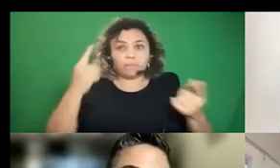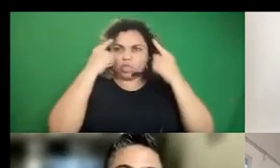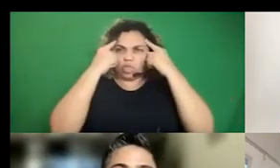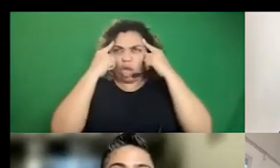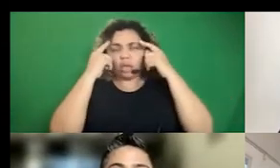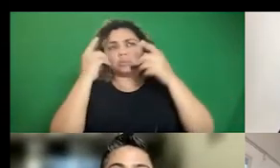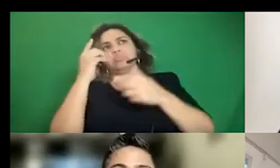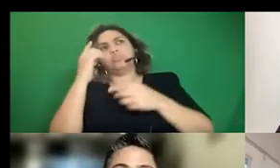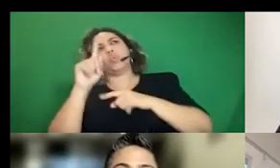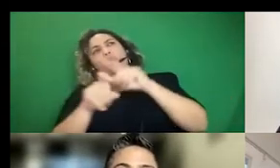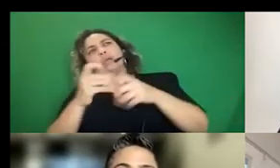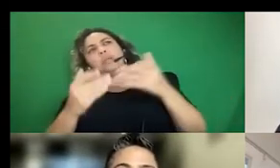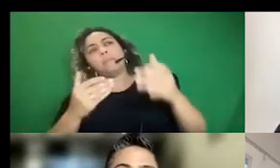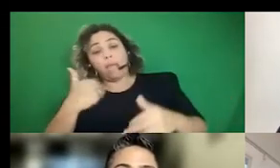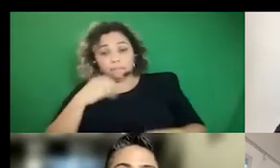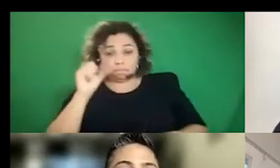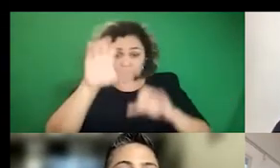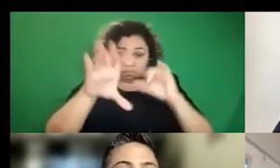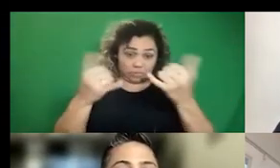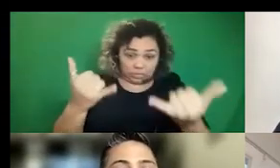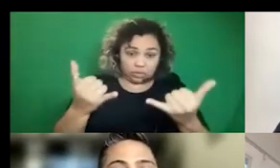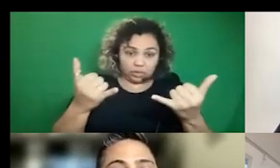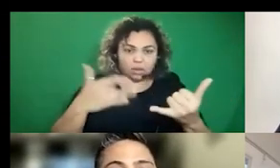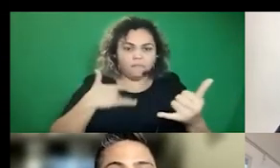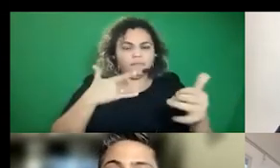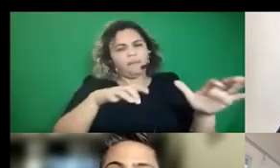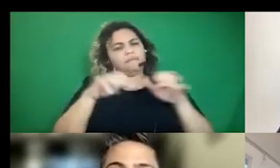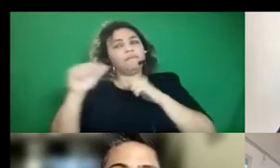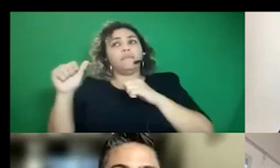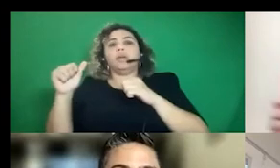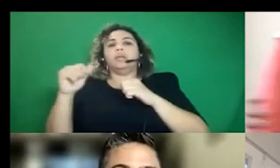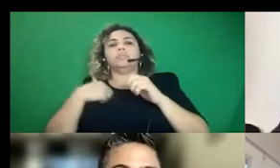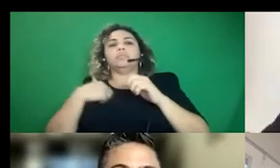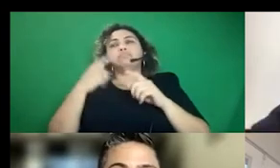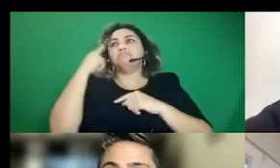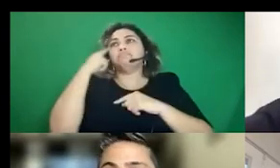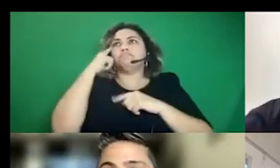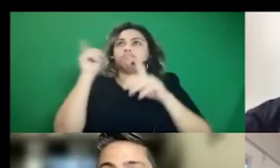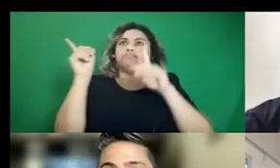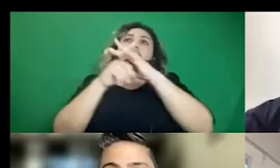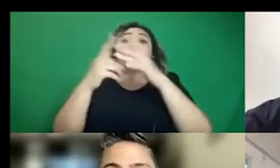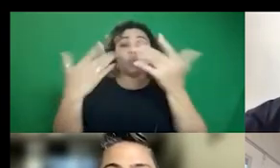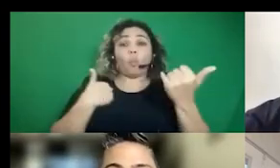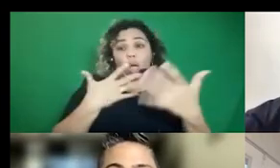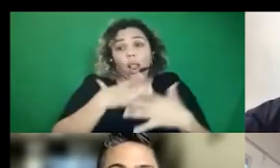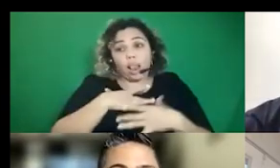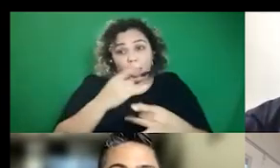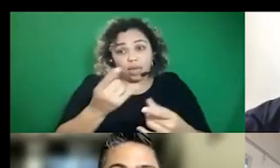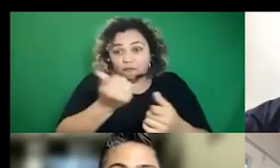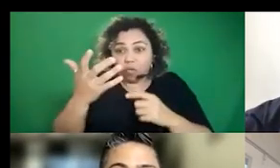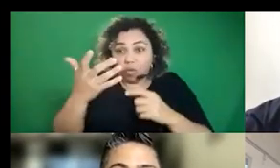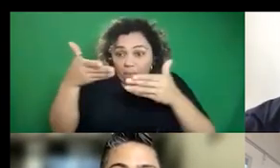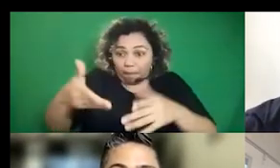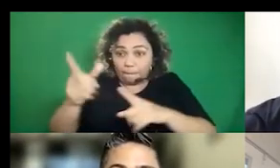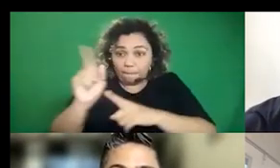questions that they're leaving, leaving with today, like what's top of mind? We'd love to hear in the few minutes we have.